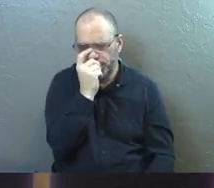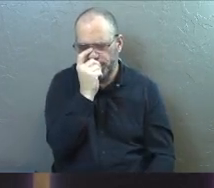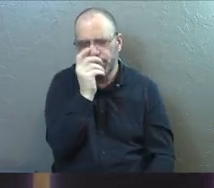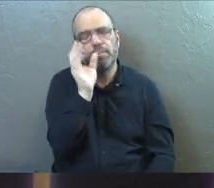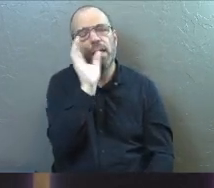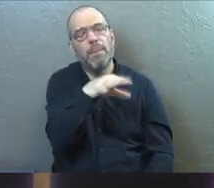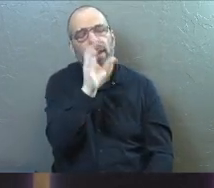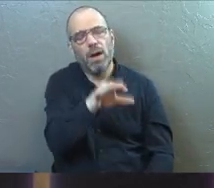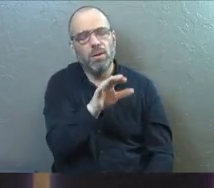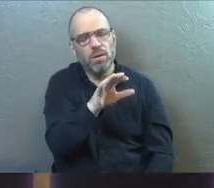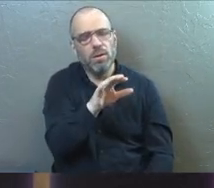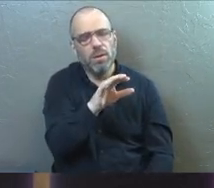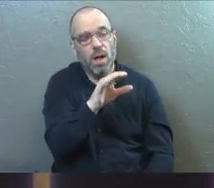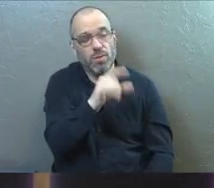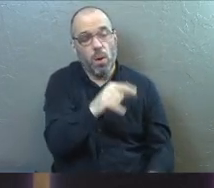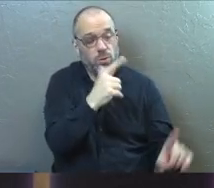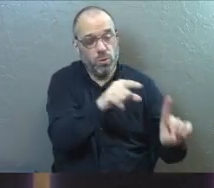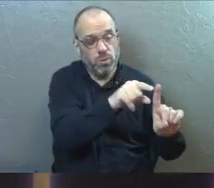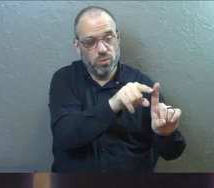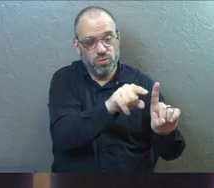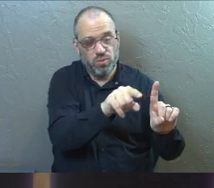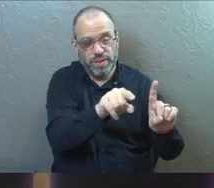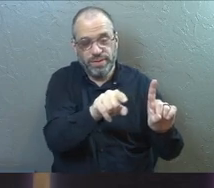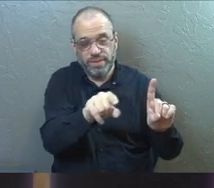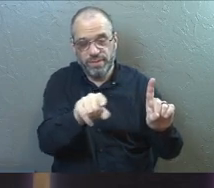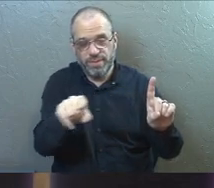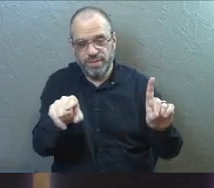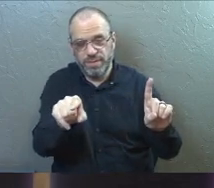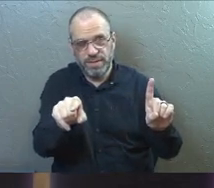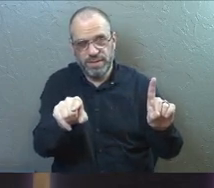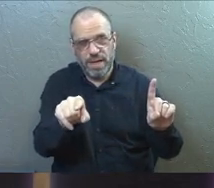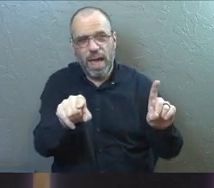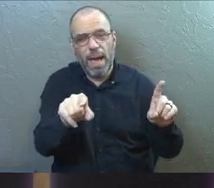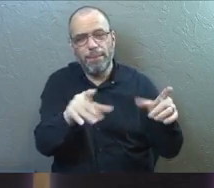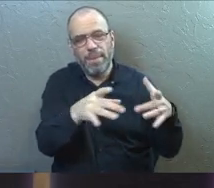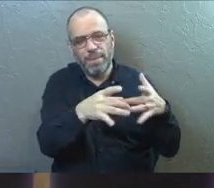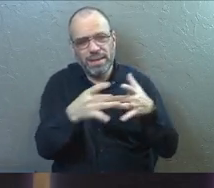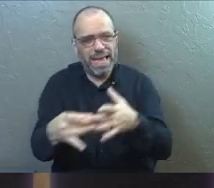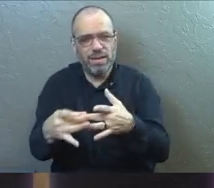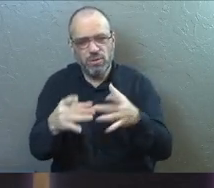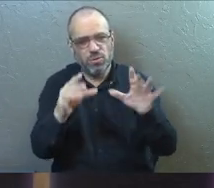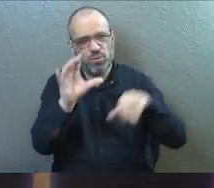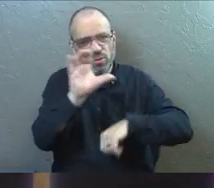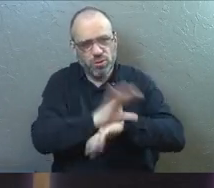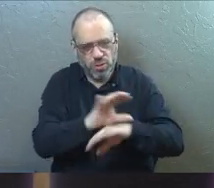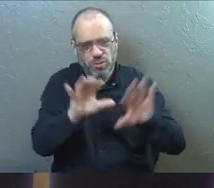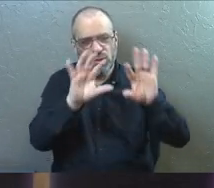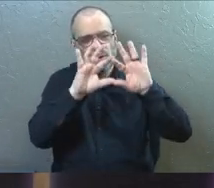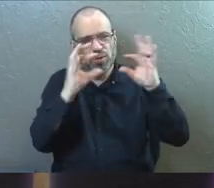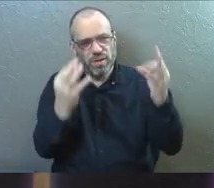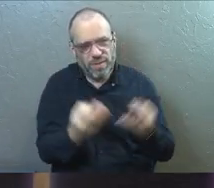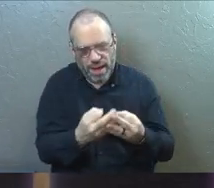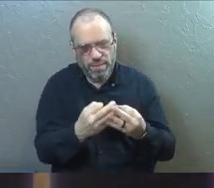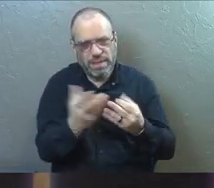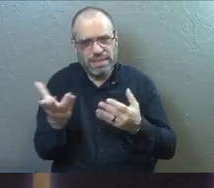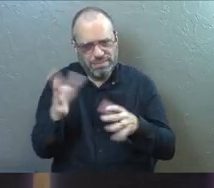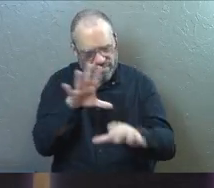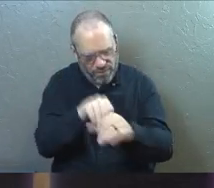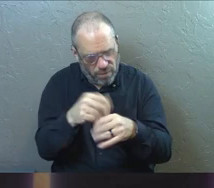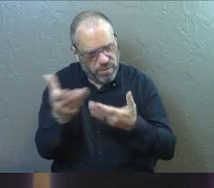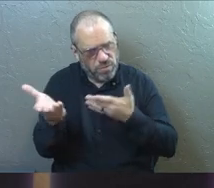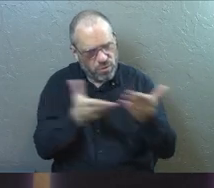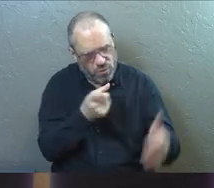how about you connect the drifters to the church to the family get them serving